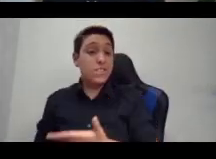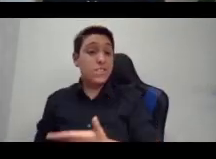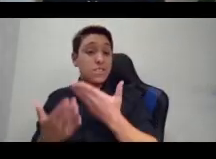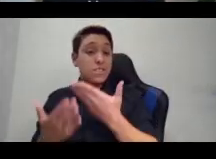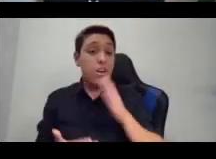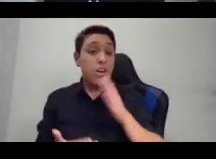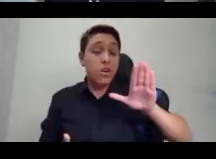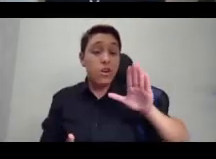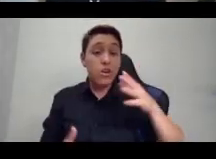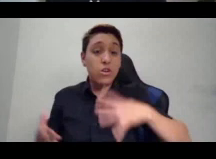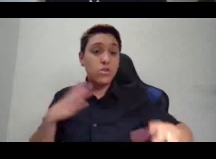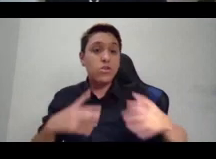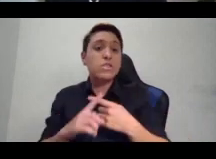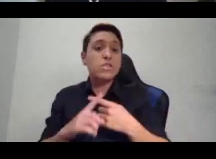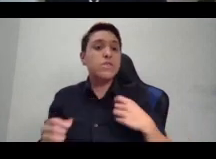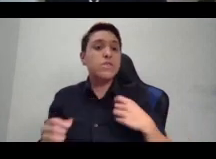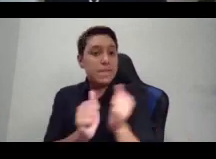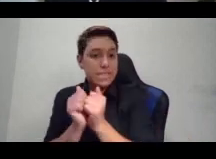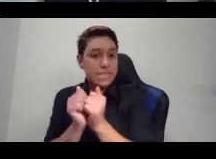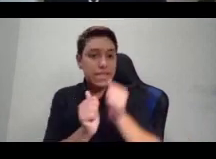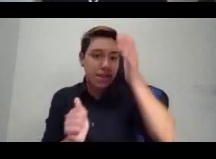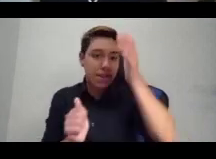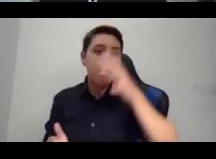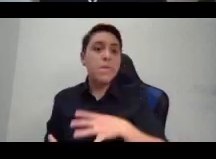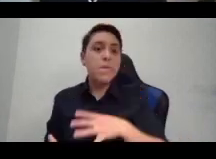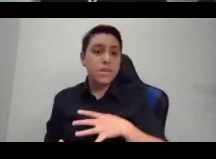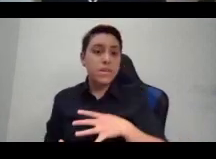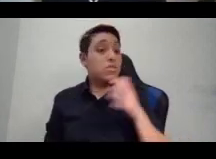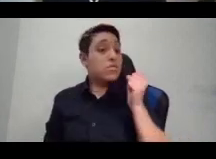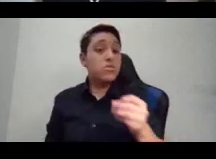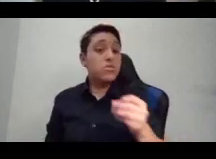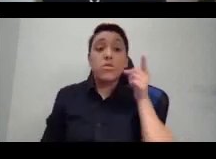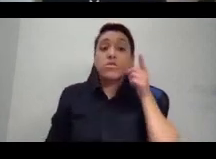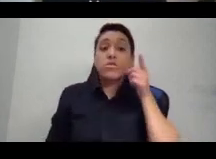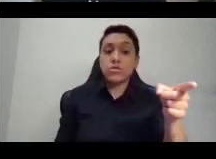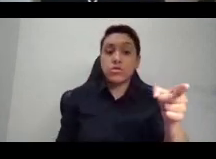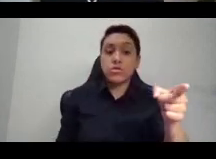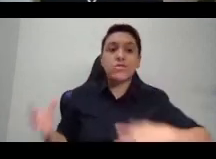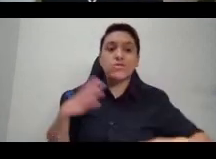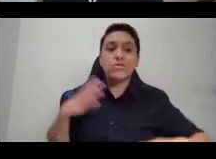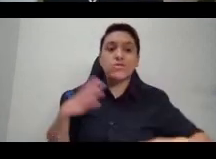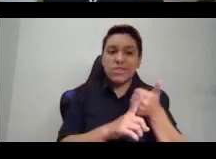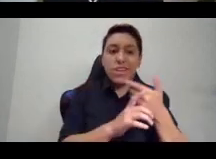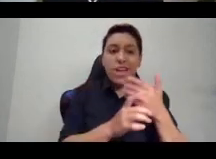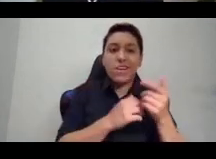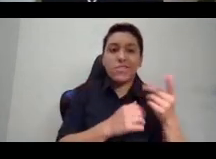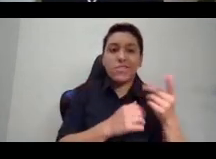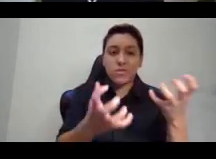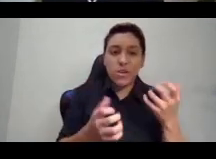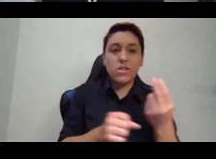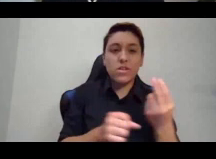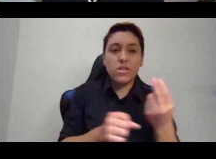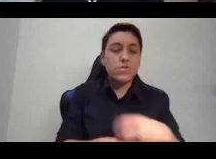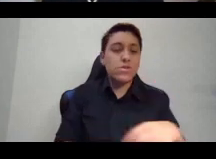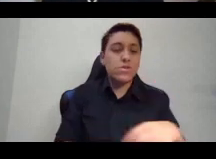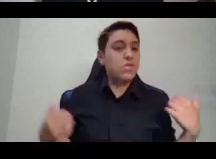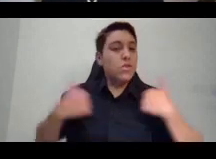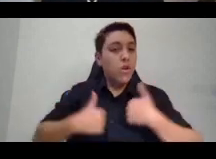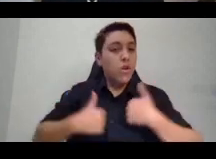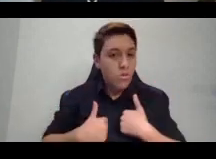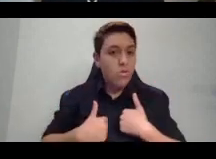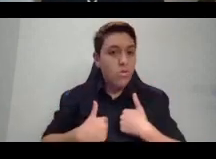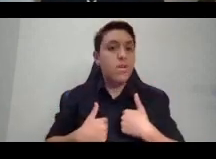or an enslaved African man. And so what she did instead was dress herself how she wanted to in a waistcoat with a